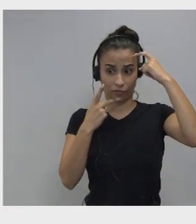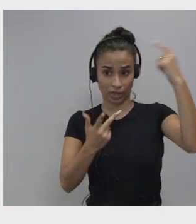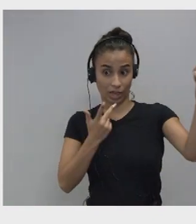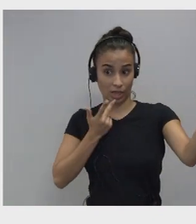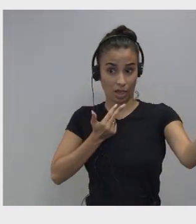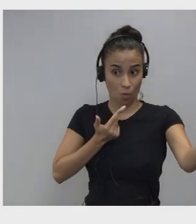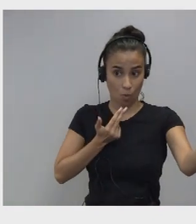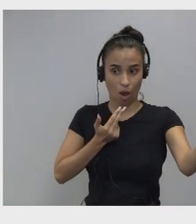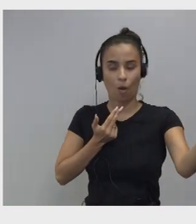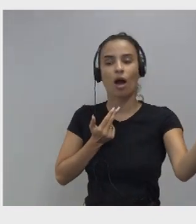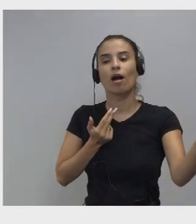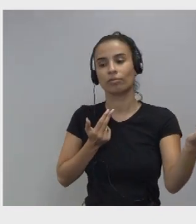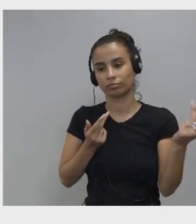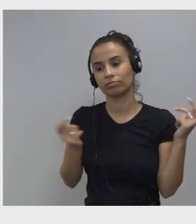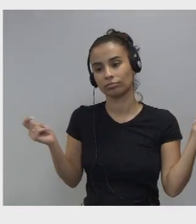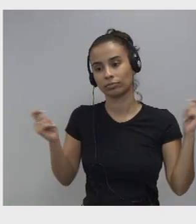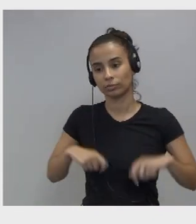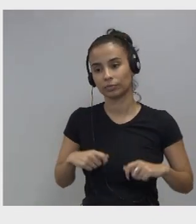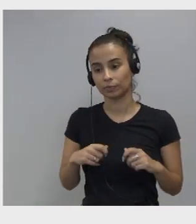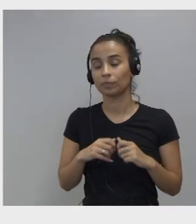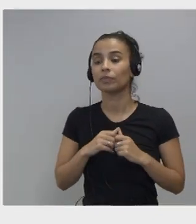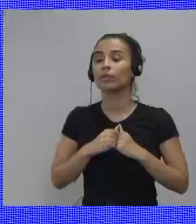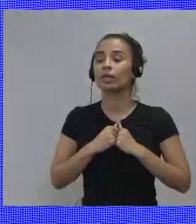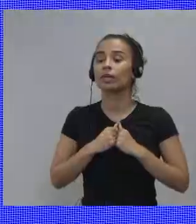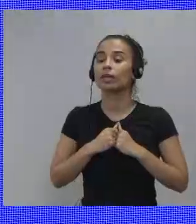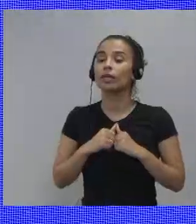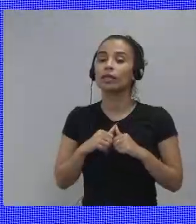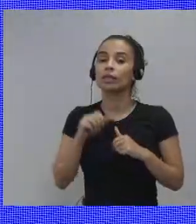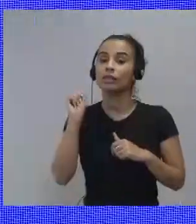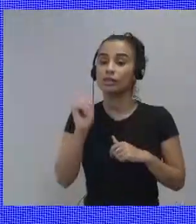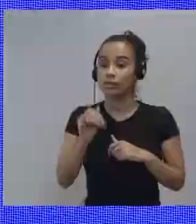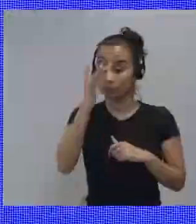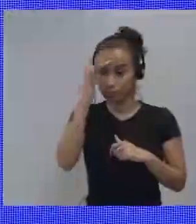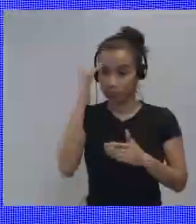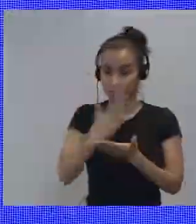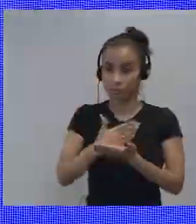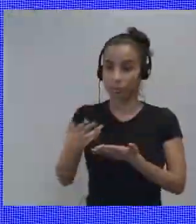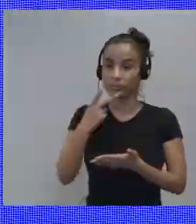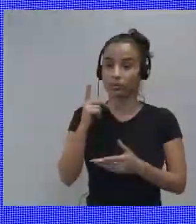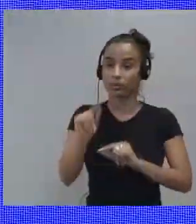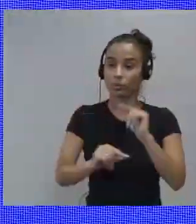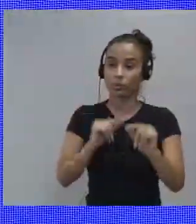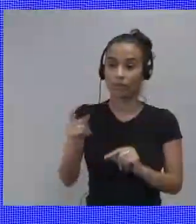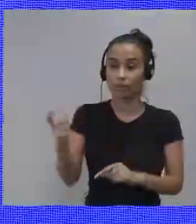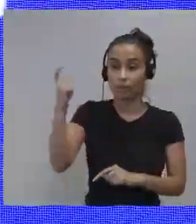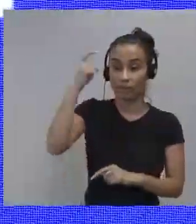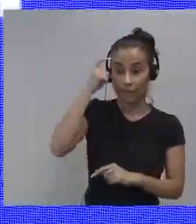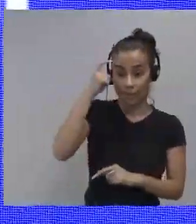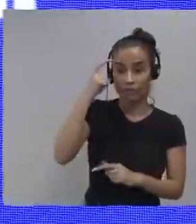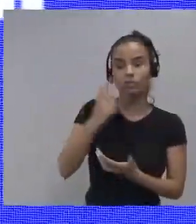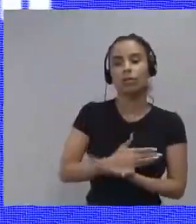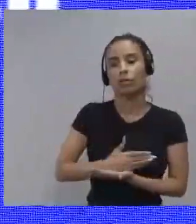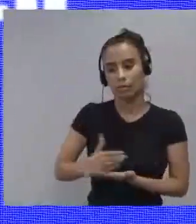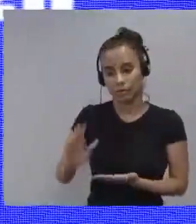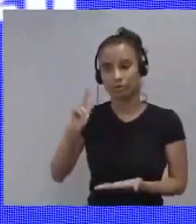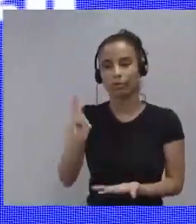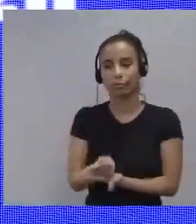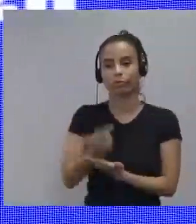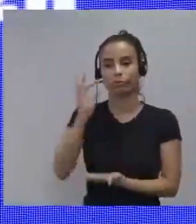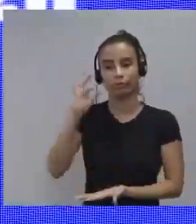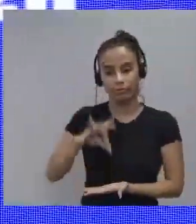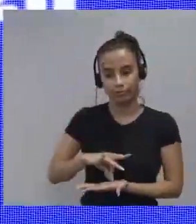and when people start saying what they think then things start happening so we are